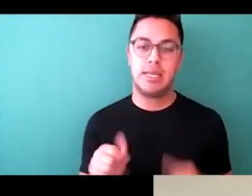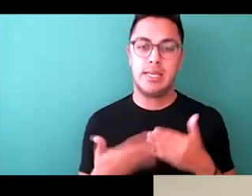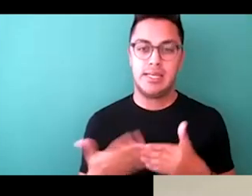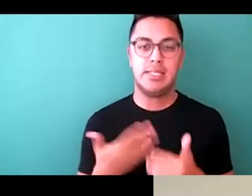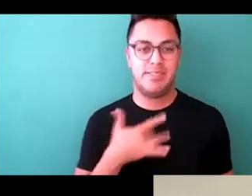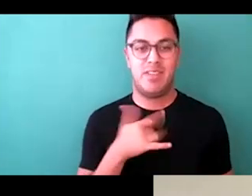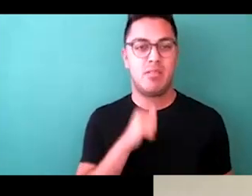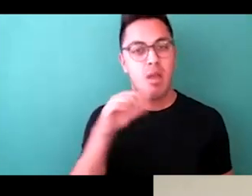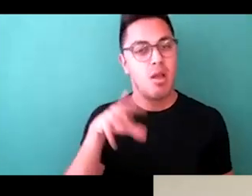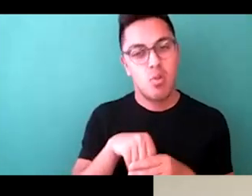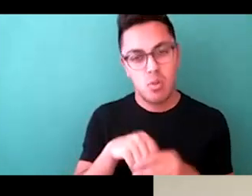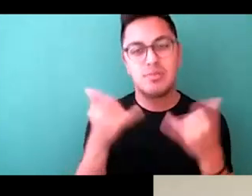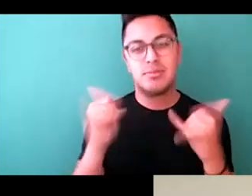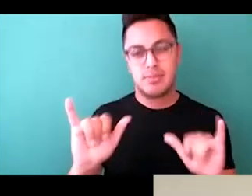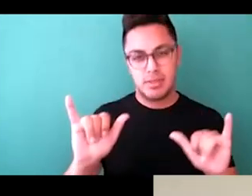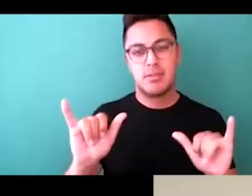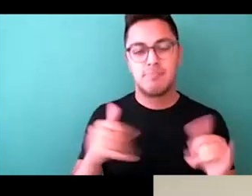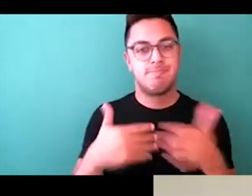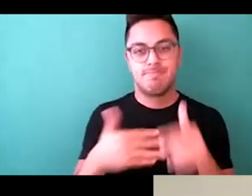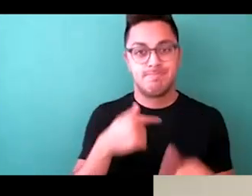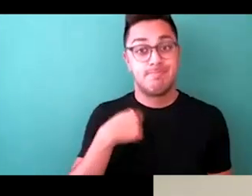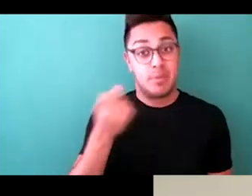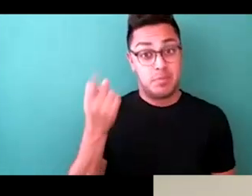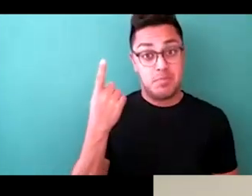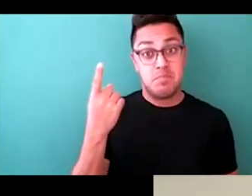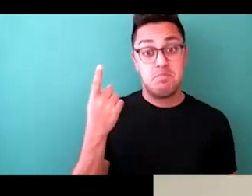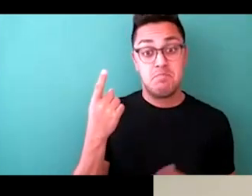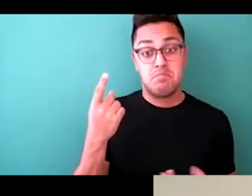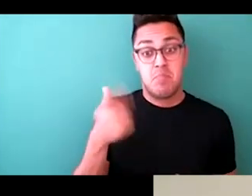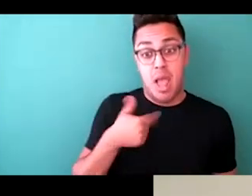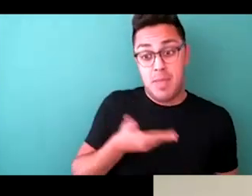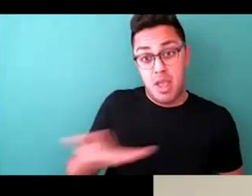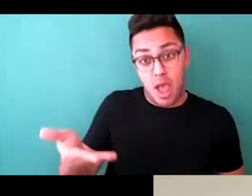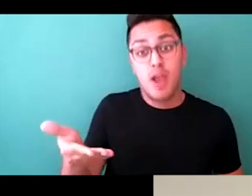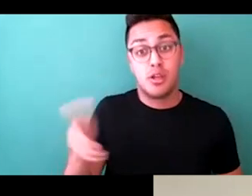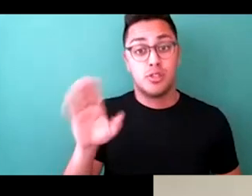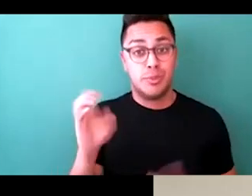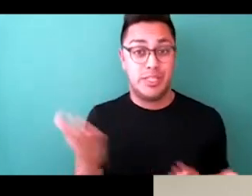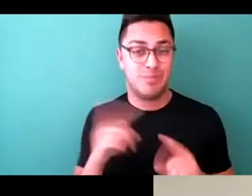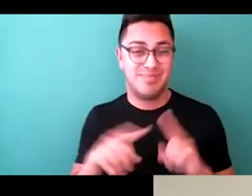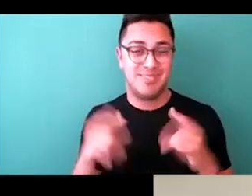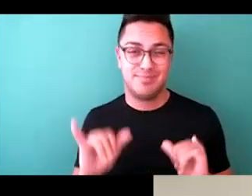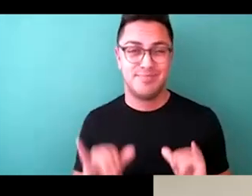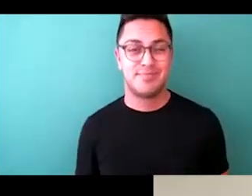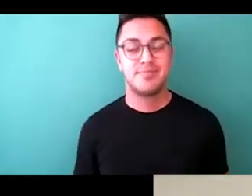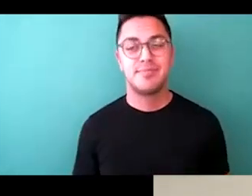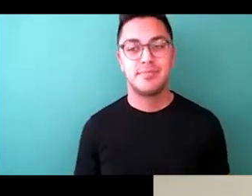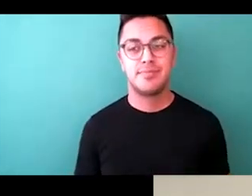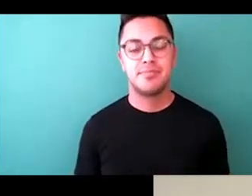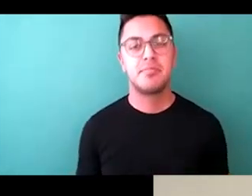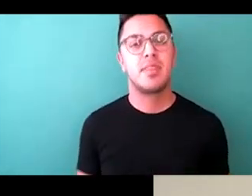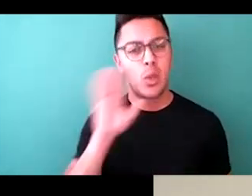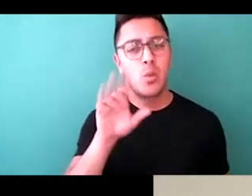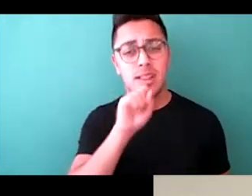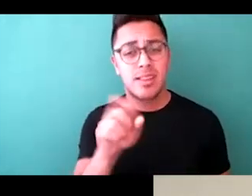despite the fact that I am being hired to be here. I would also would love to see more playfulness on